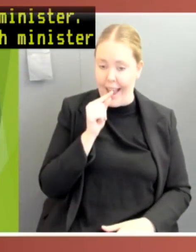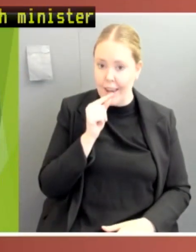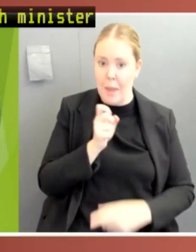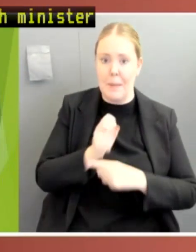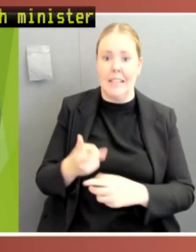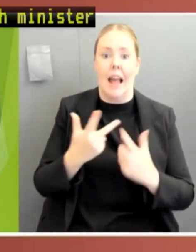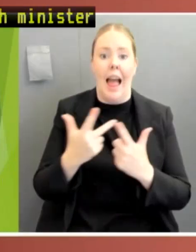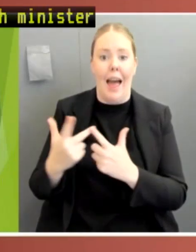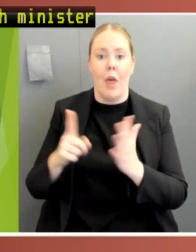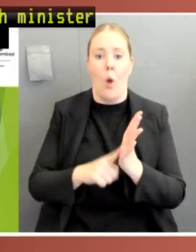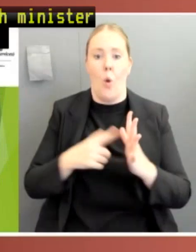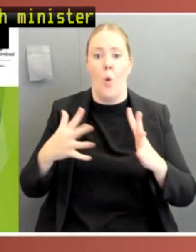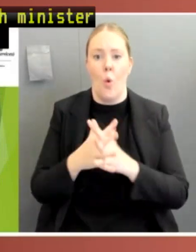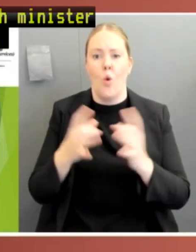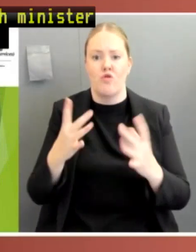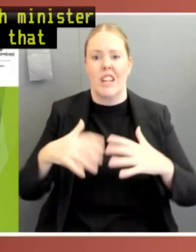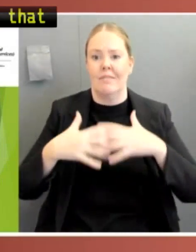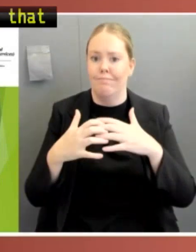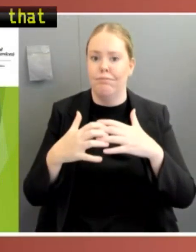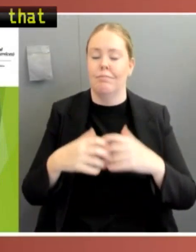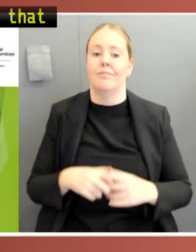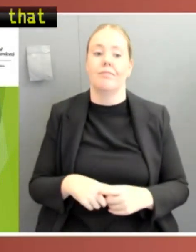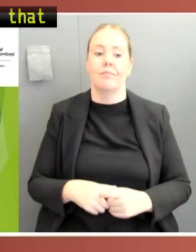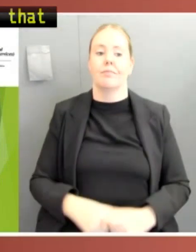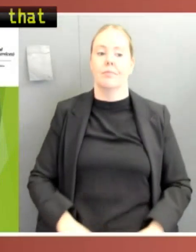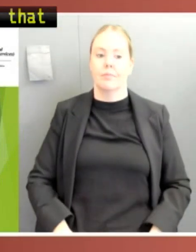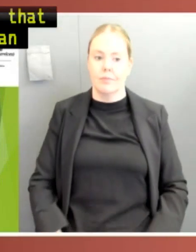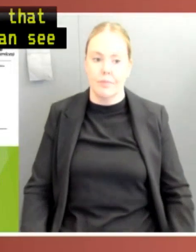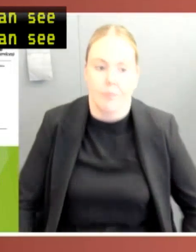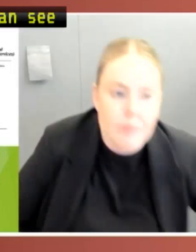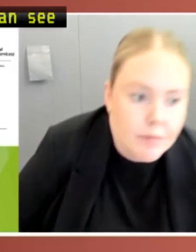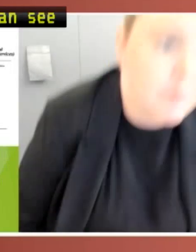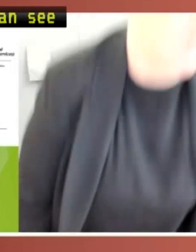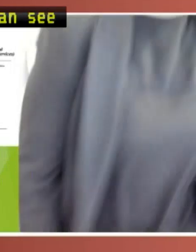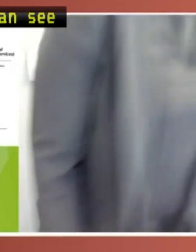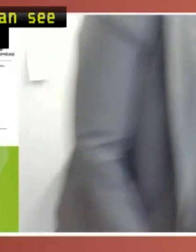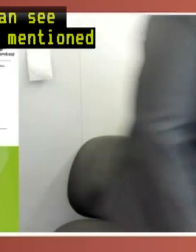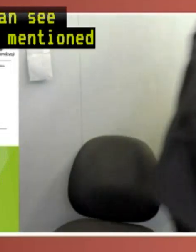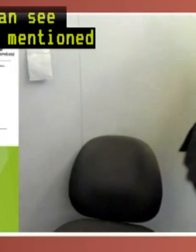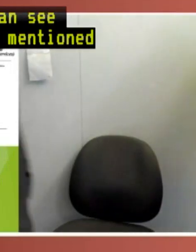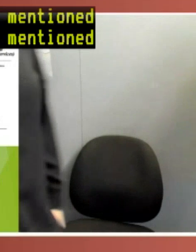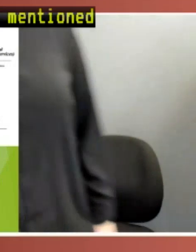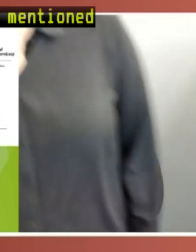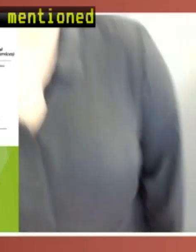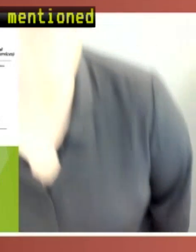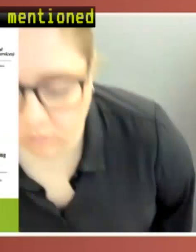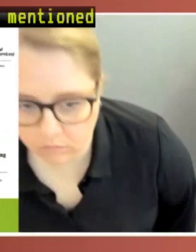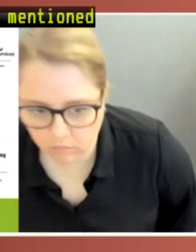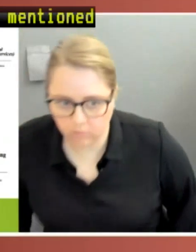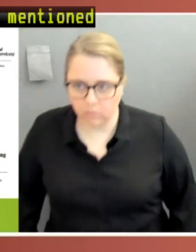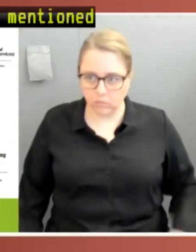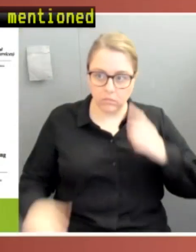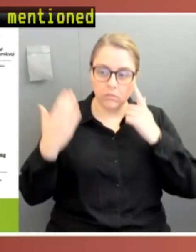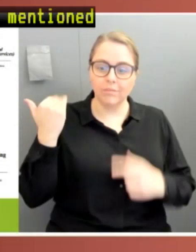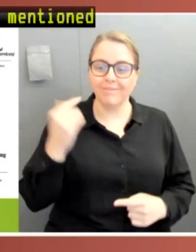And you can see there, I think George mentioned right at the start, there were some 547 made across all the states and territories in the first four months, and